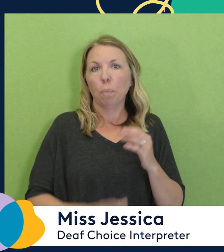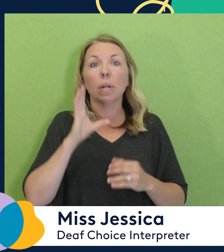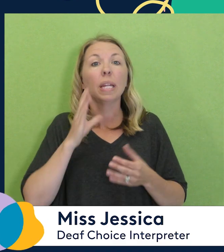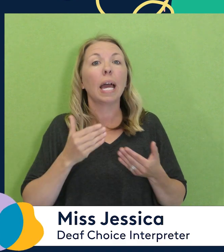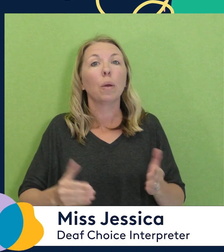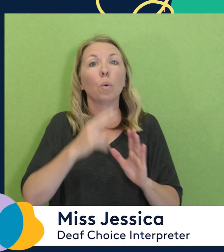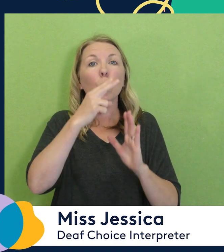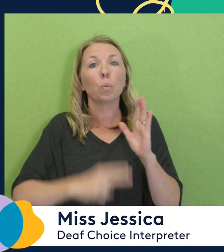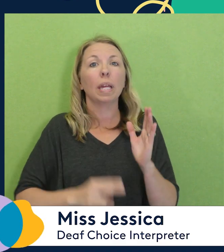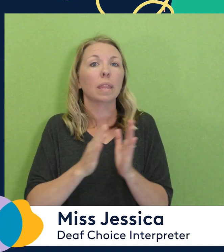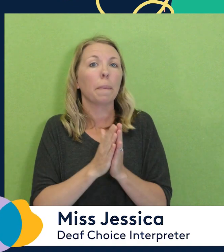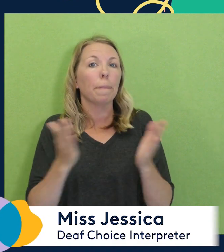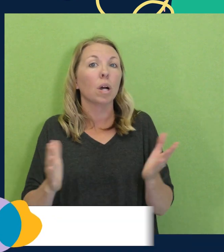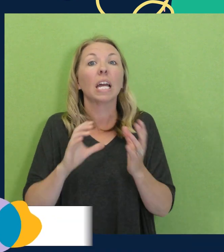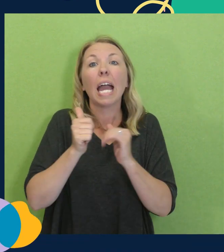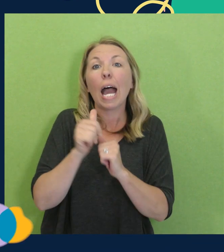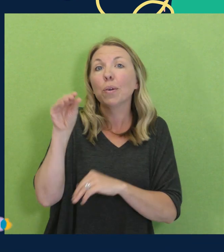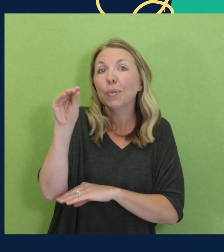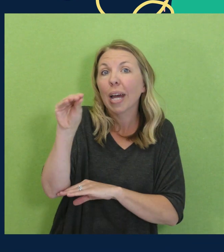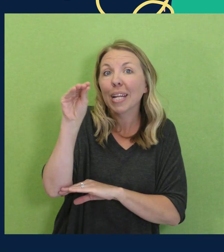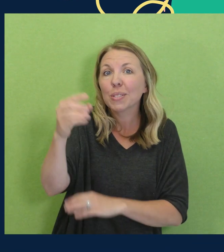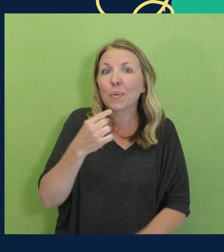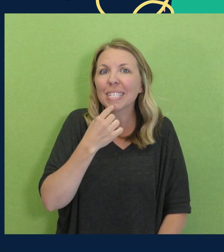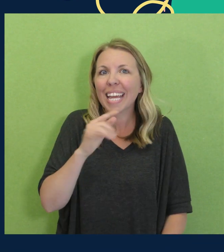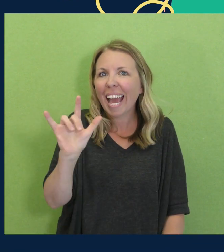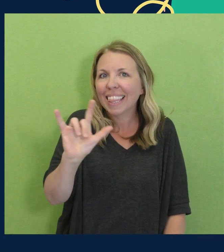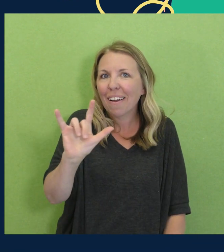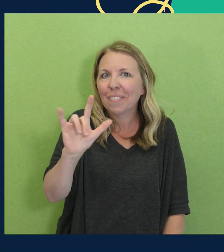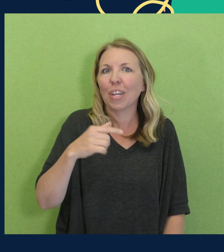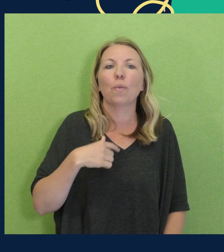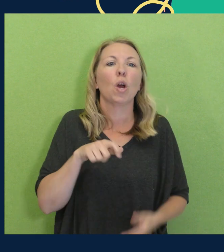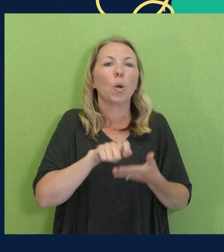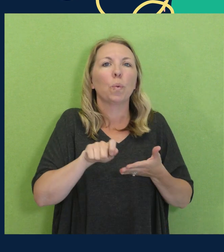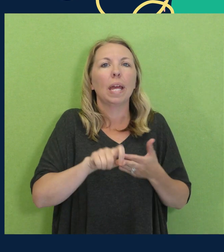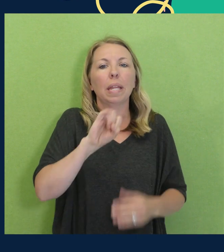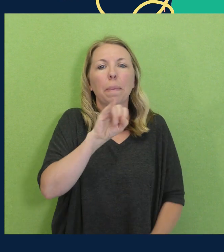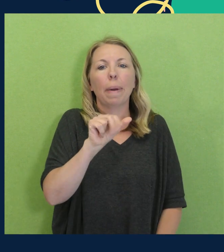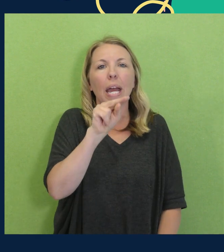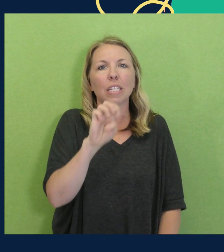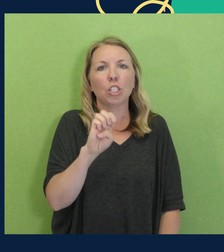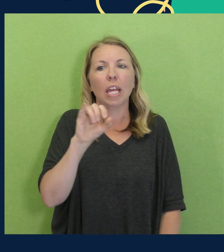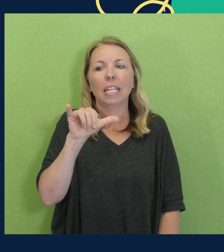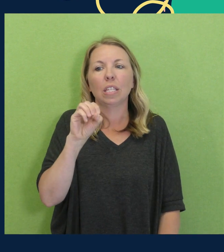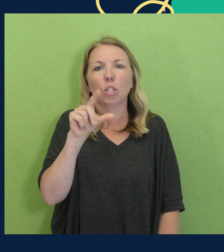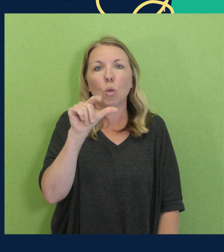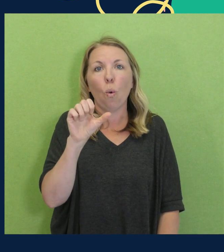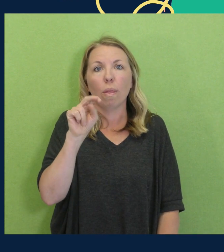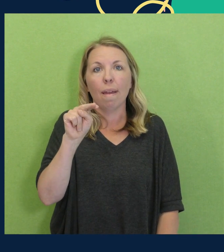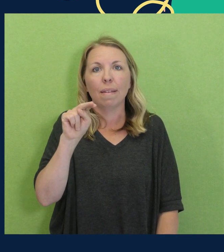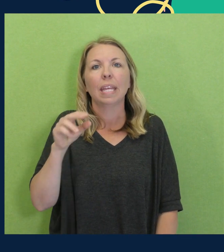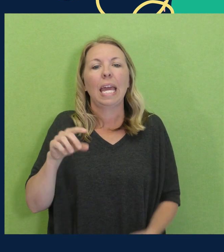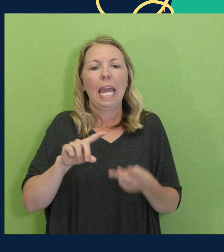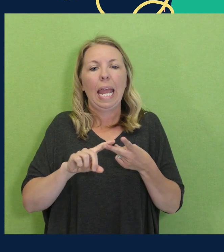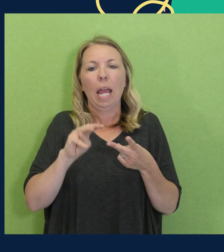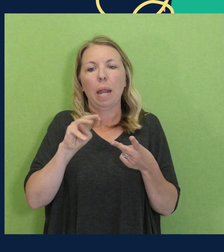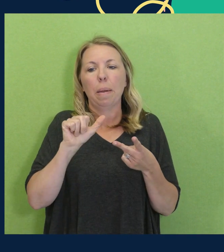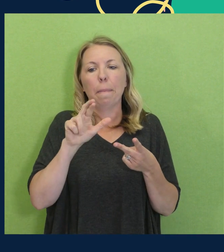read to you the book How Do Dinosaurs Say I Love You? by Jane Yolen and Mark Teague.